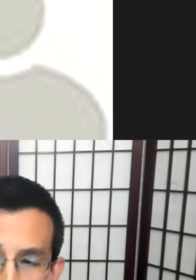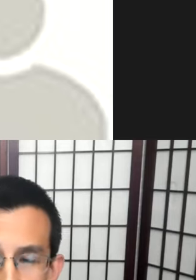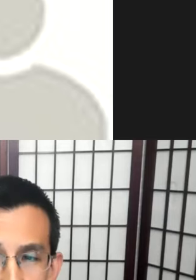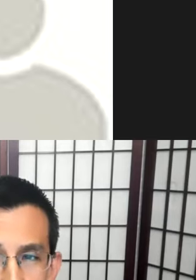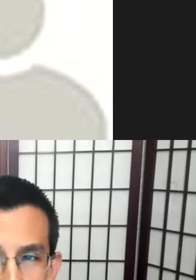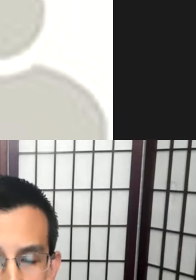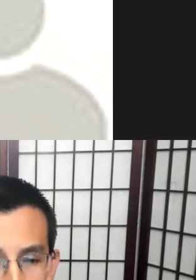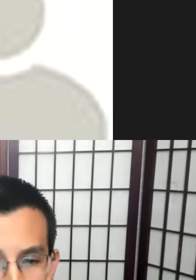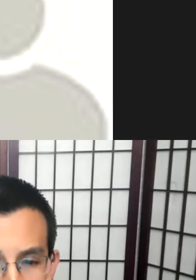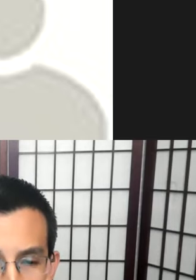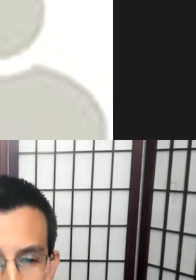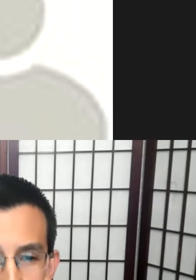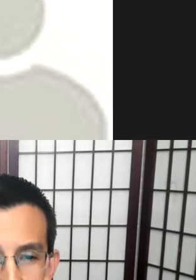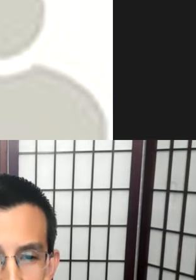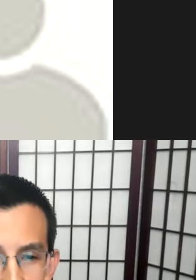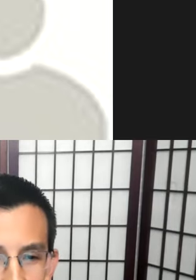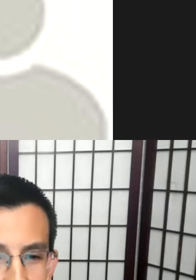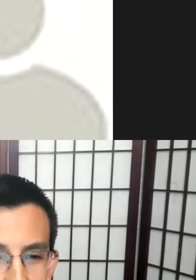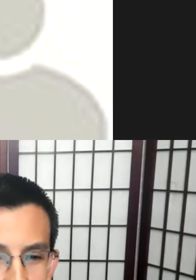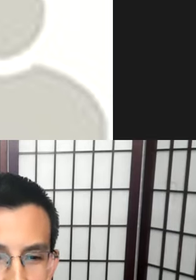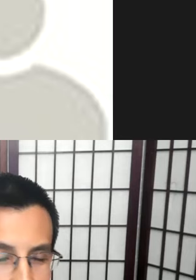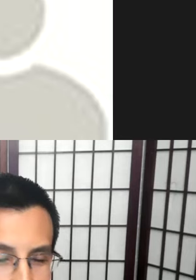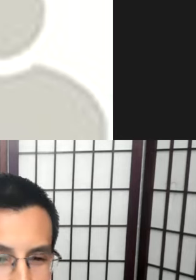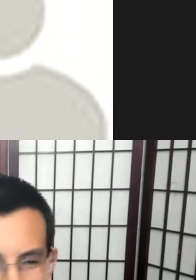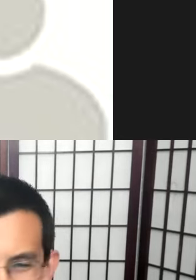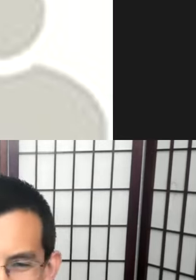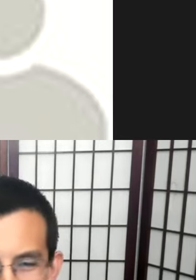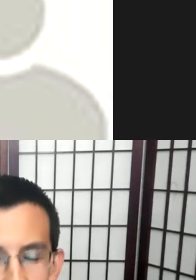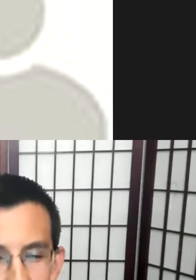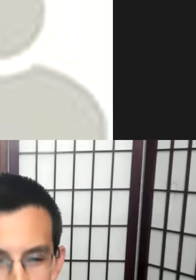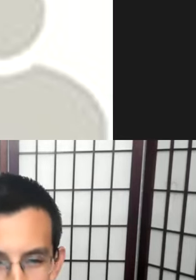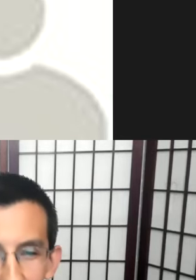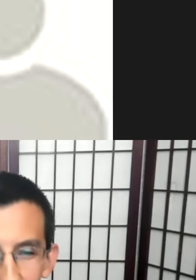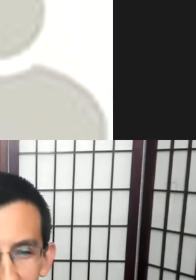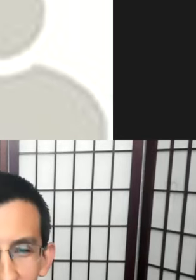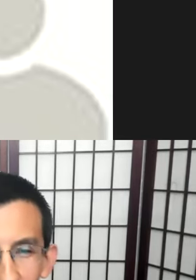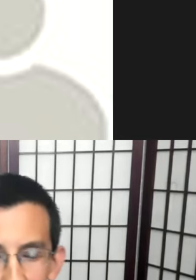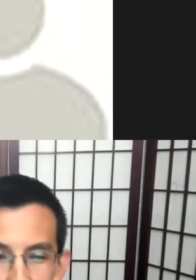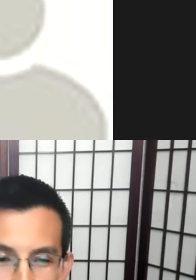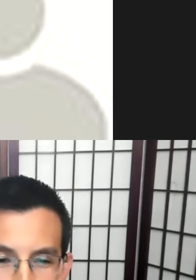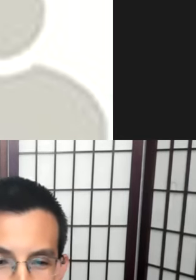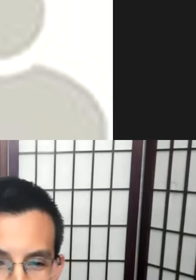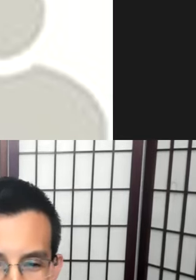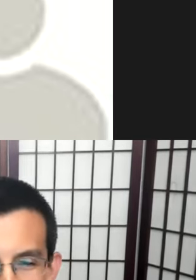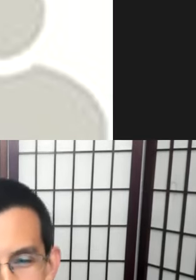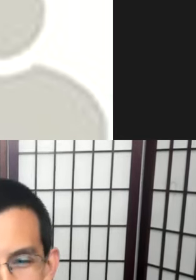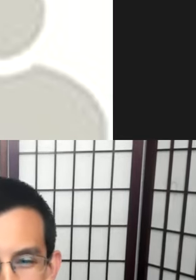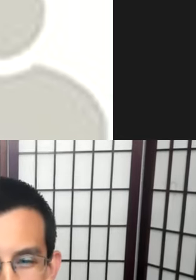countries, but even within the United States, where there's ostensibly a sort of a default norm regarding